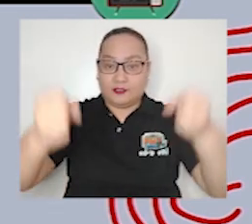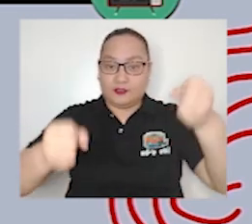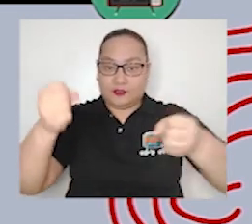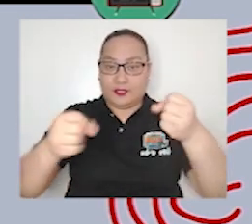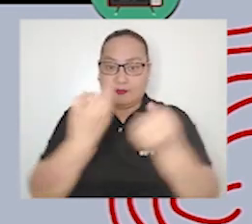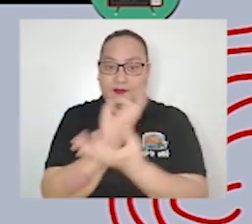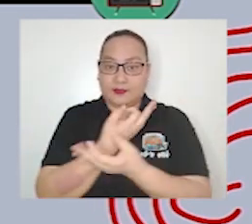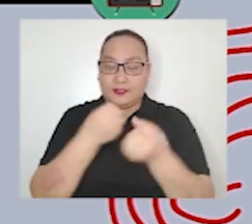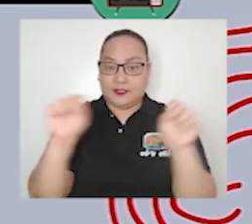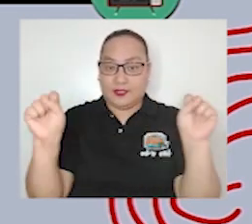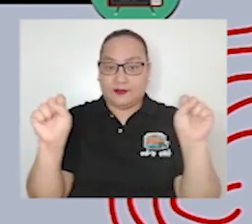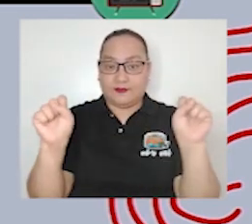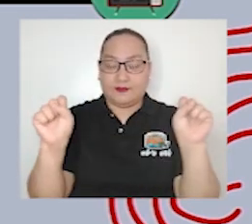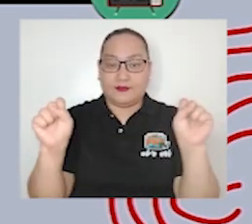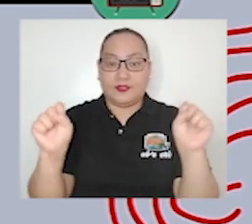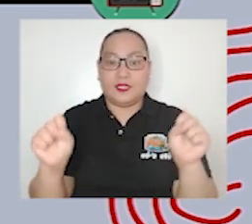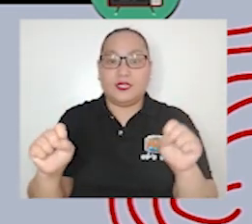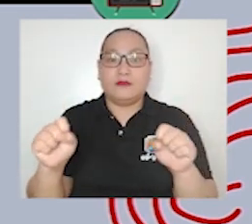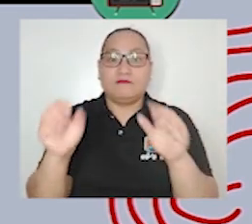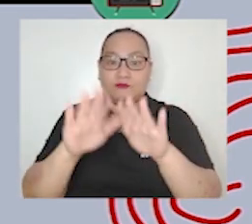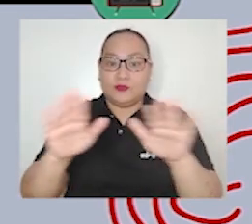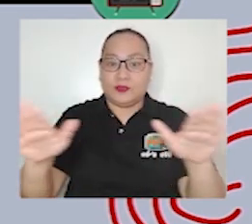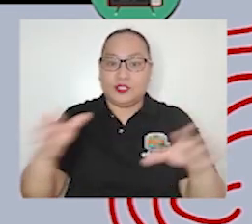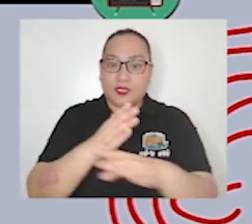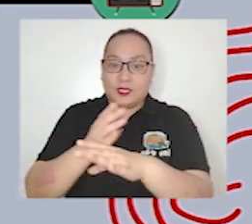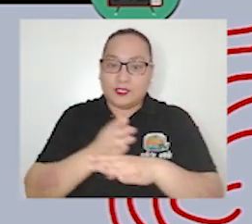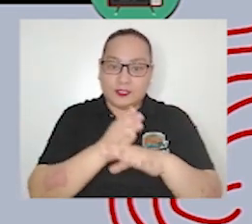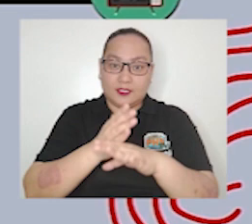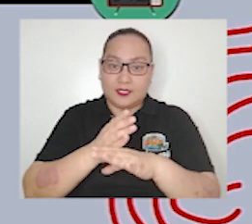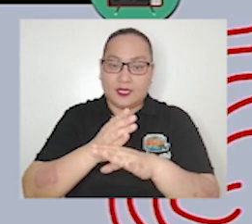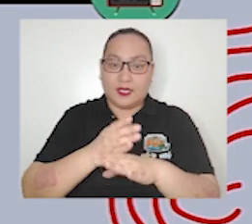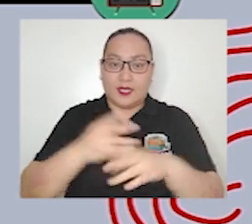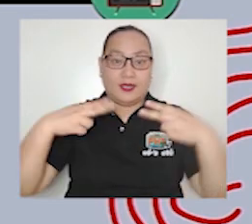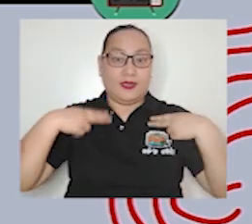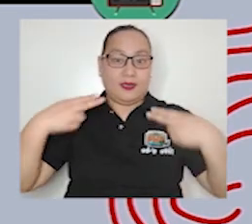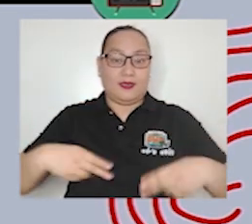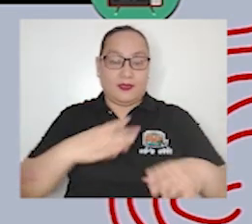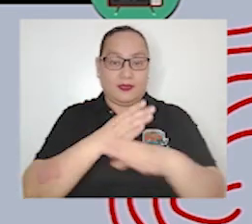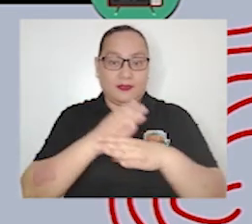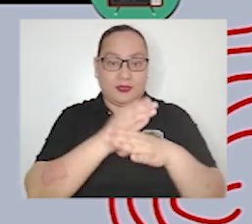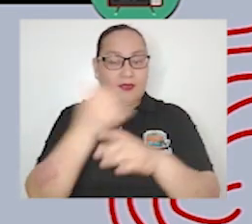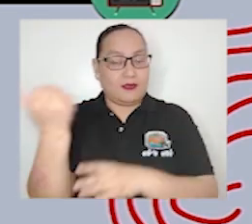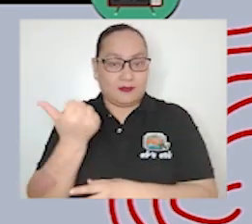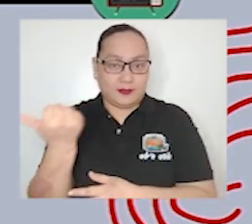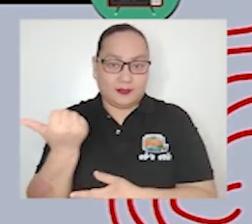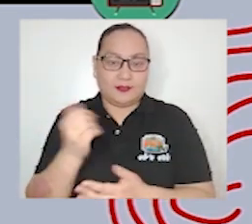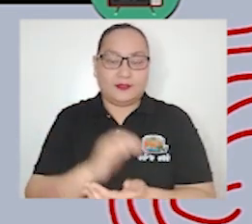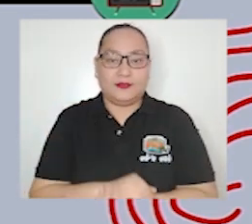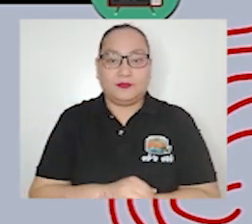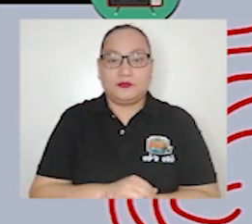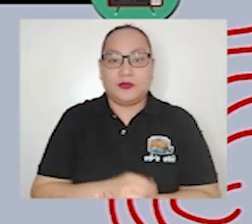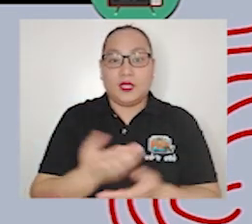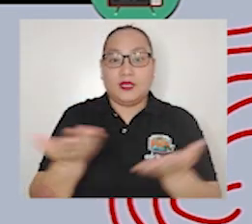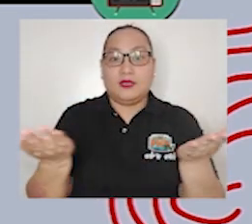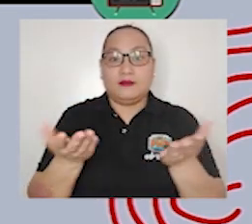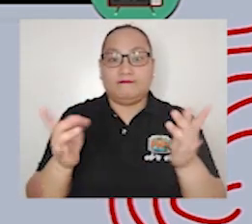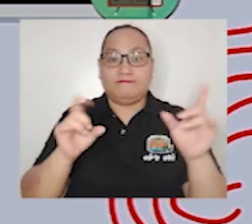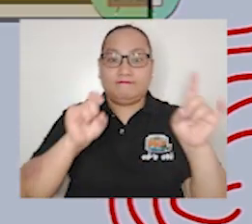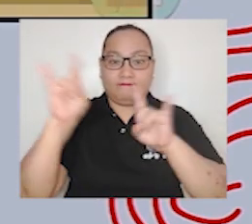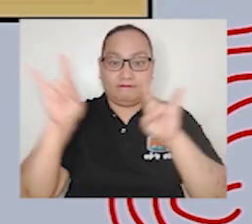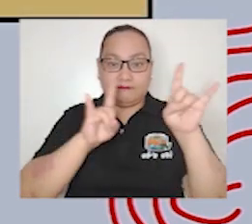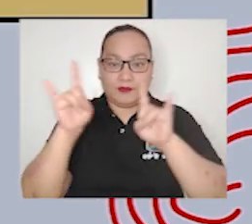among others here are some examples of advertisements with public service messages